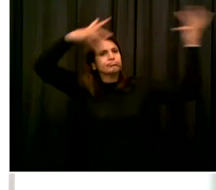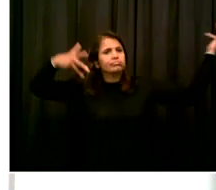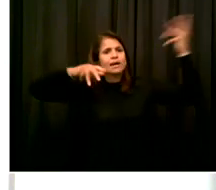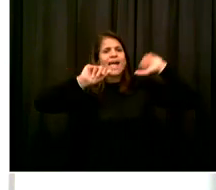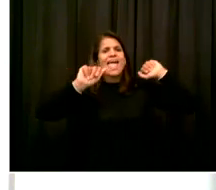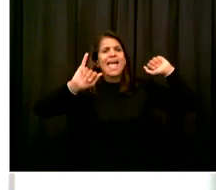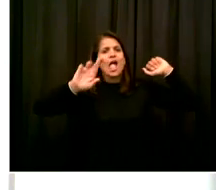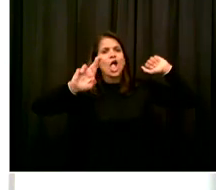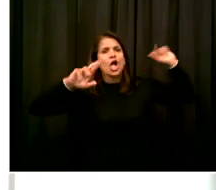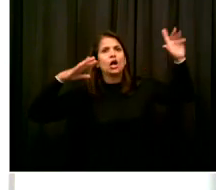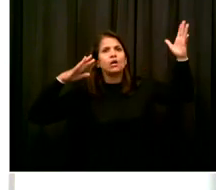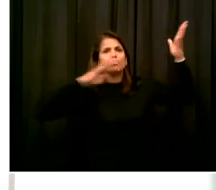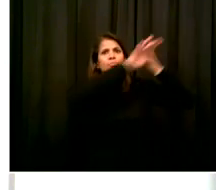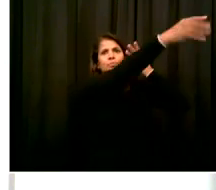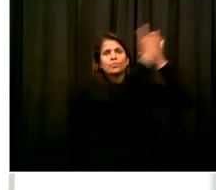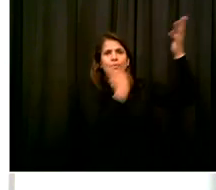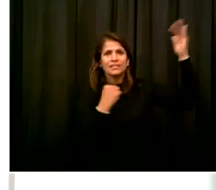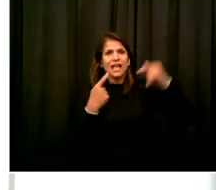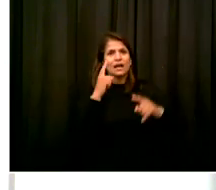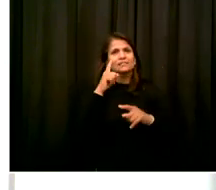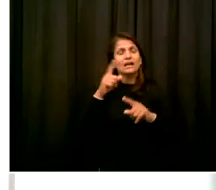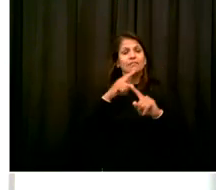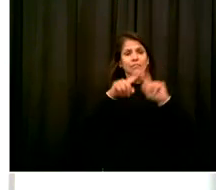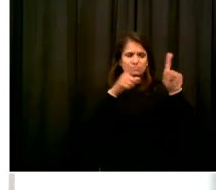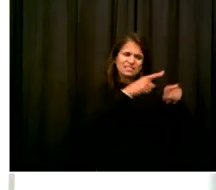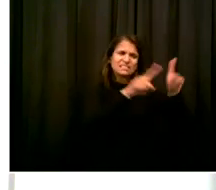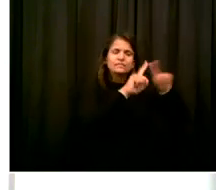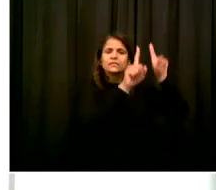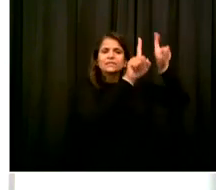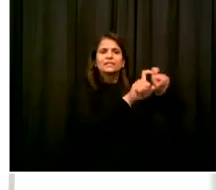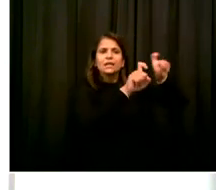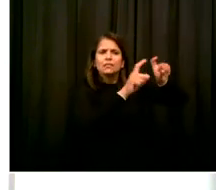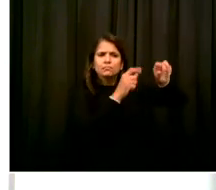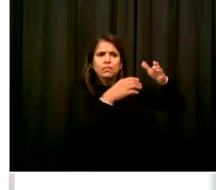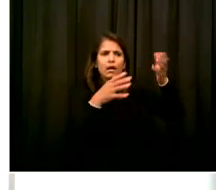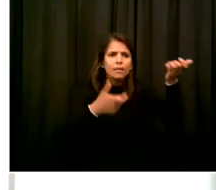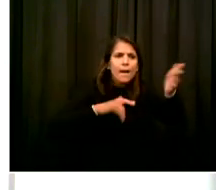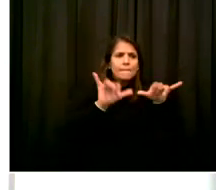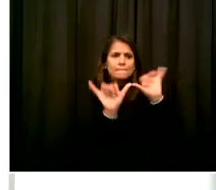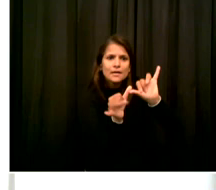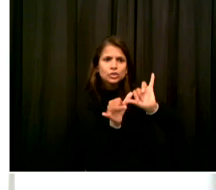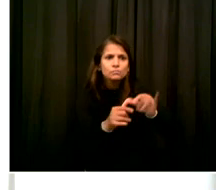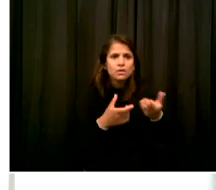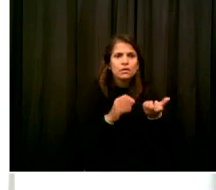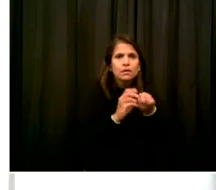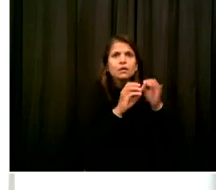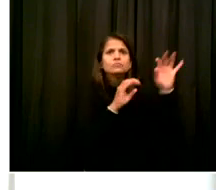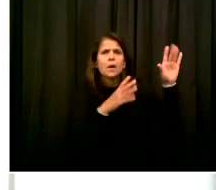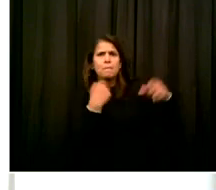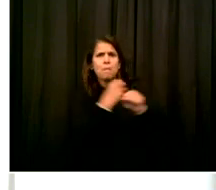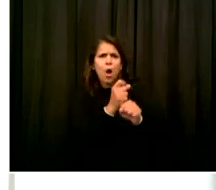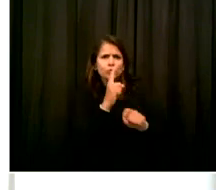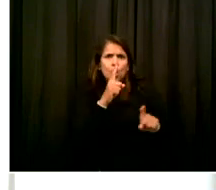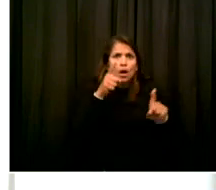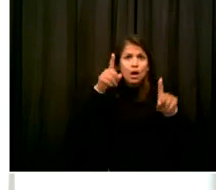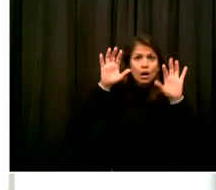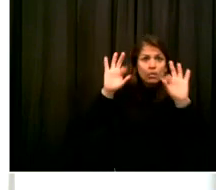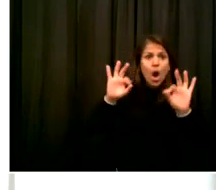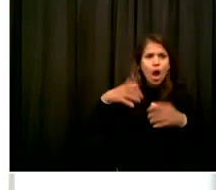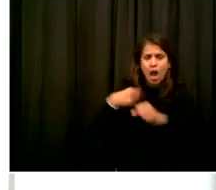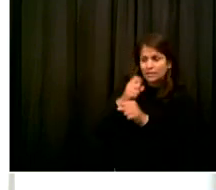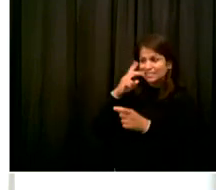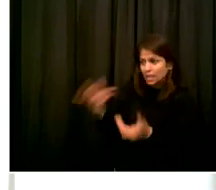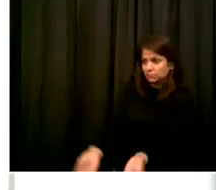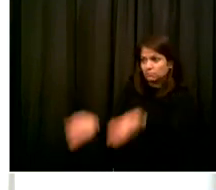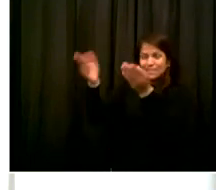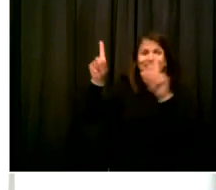We're particularly interested in making sure that windows are open where they can be to increase